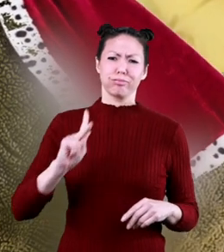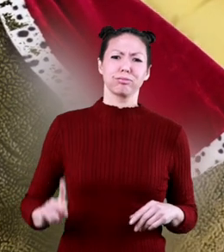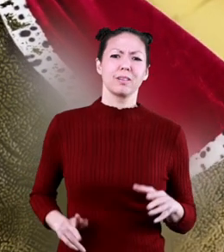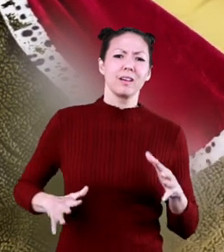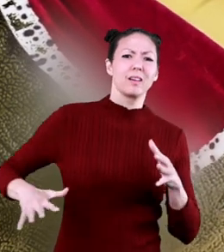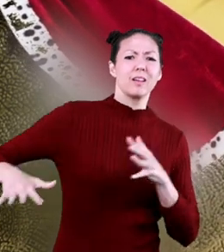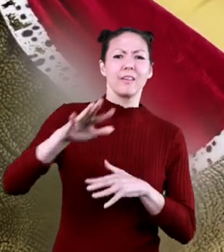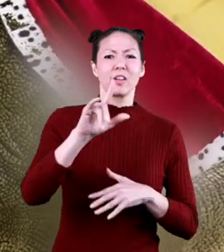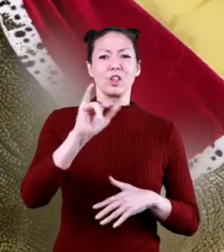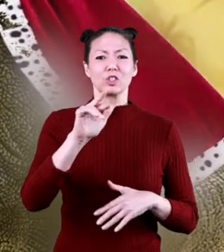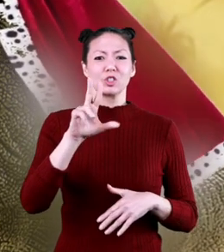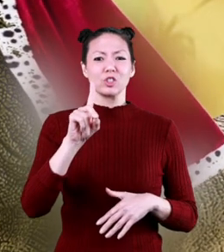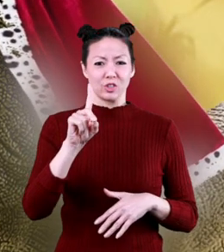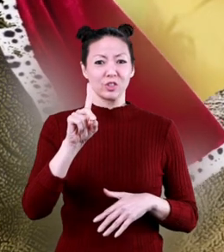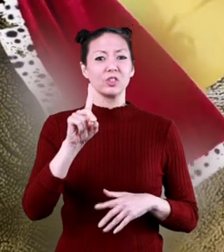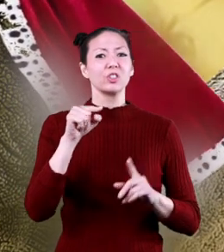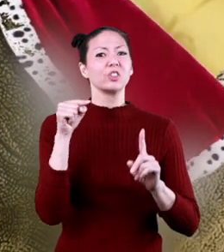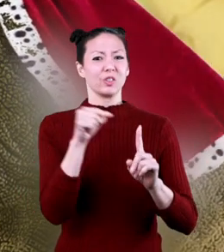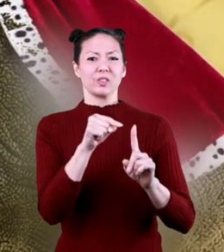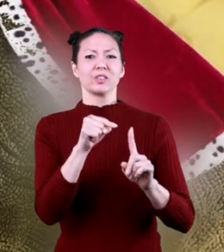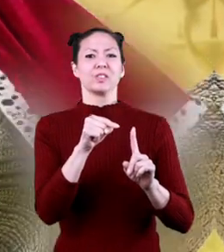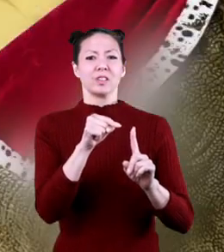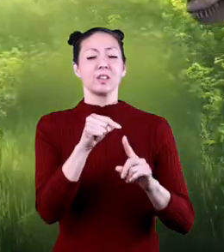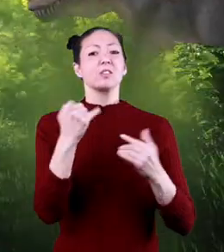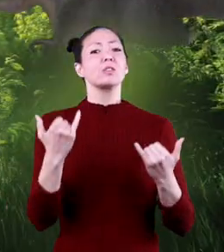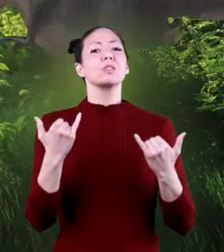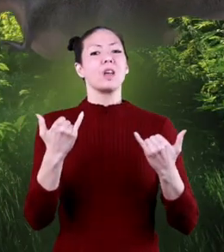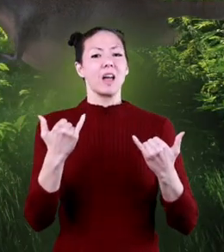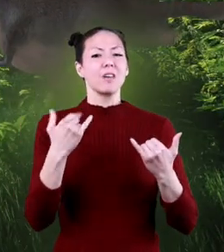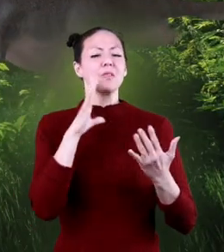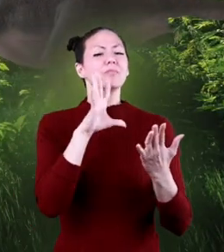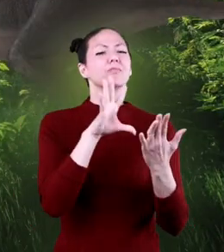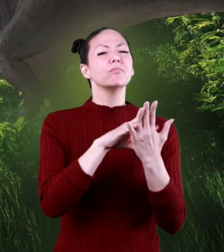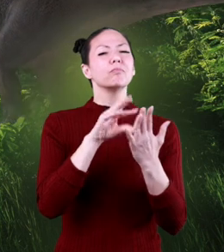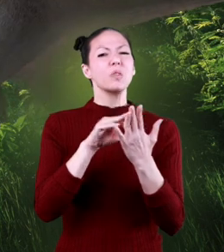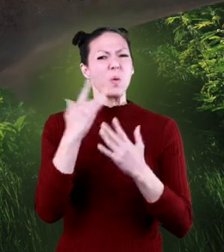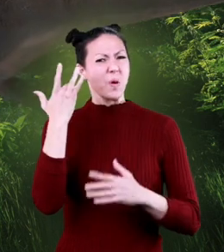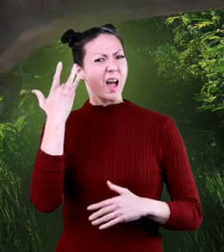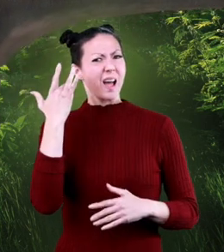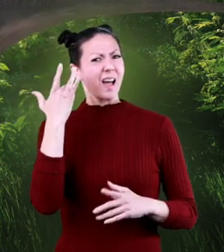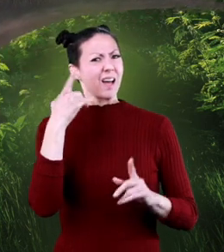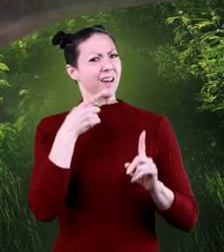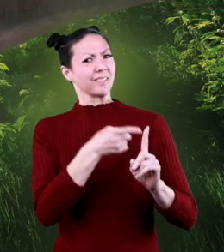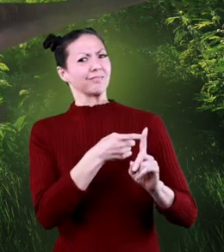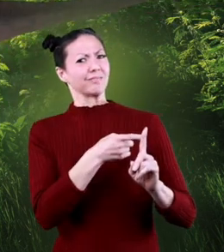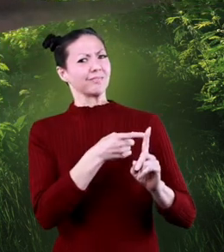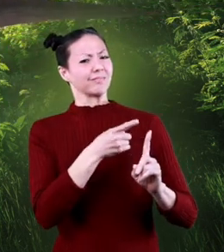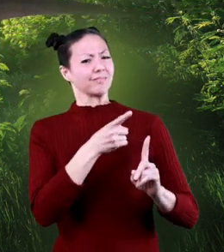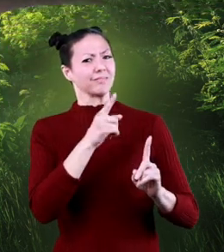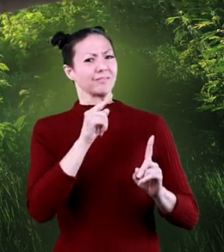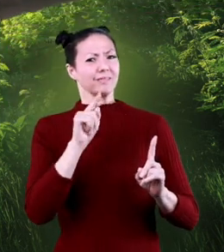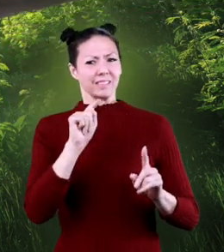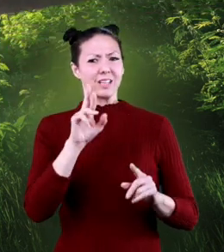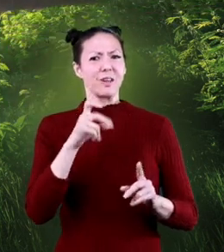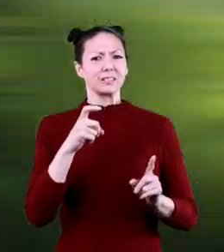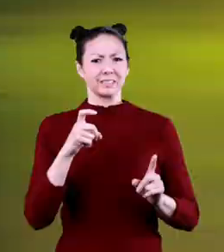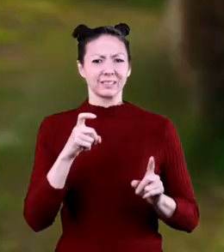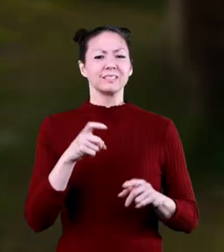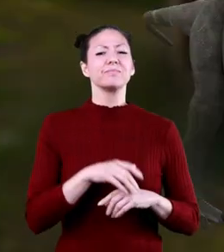King of the Tyrant lizards for a reason. And today, we're going to learn all about why.